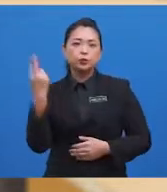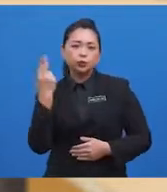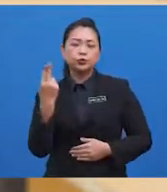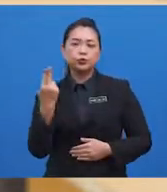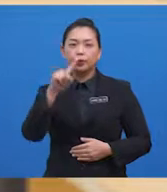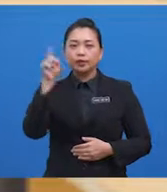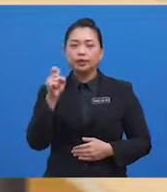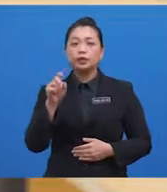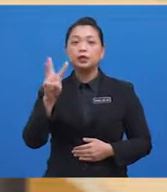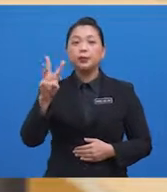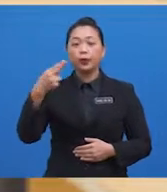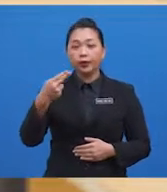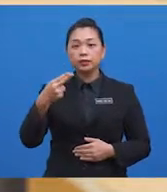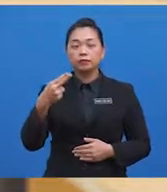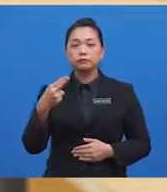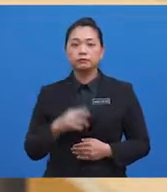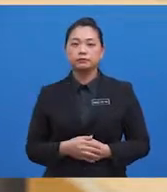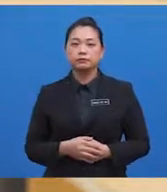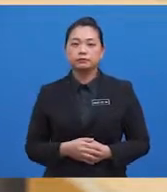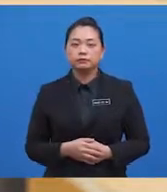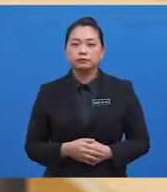with WH questions, for example.